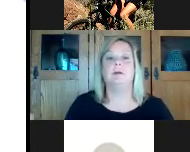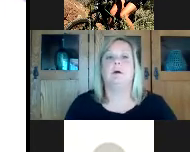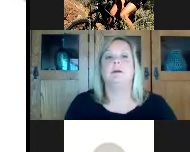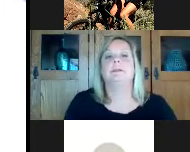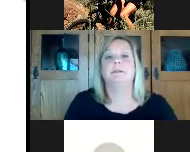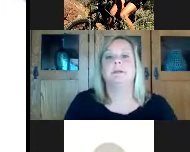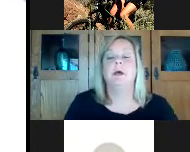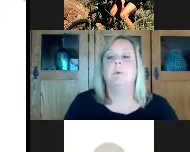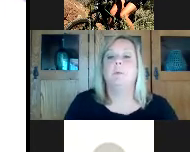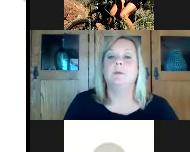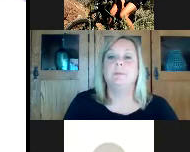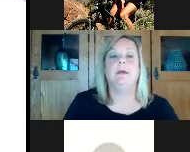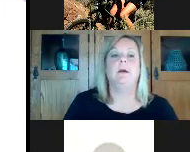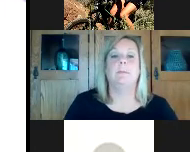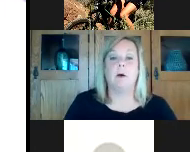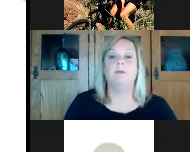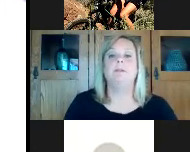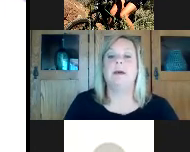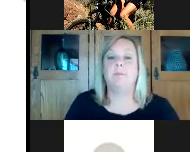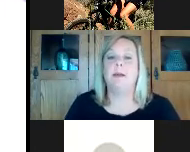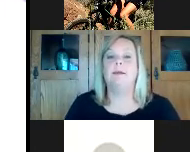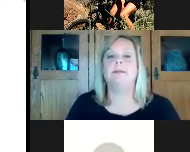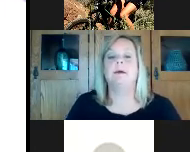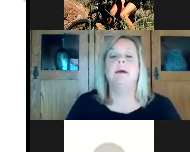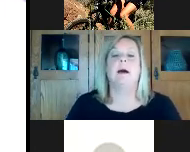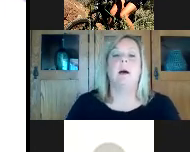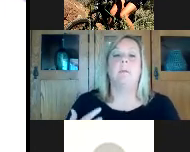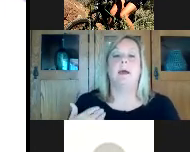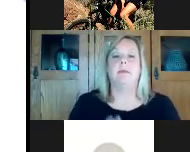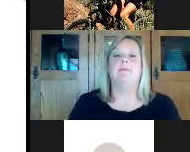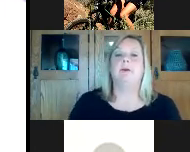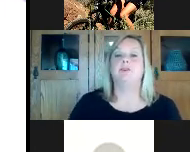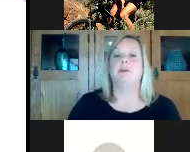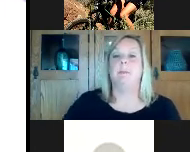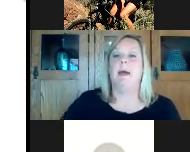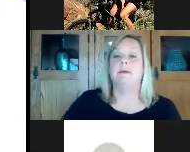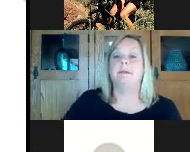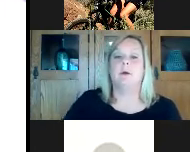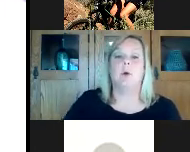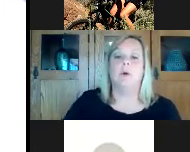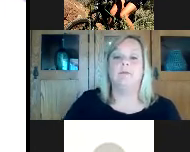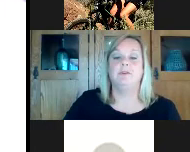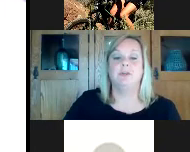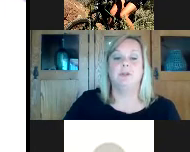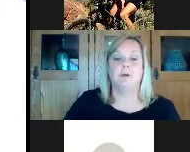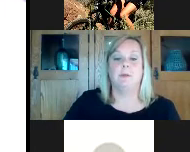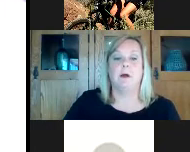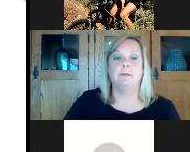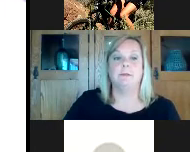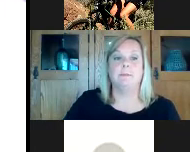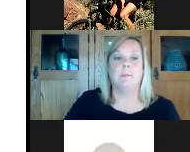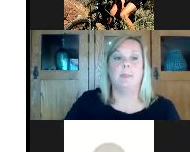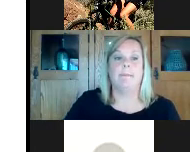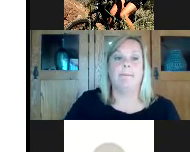and hearing losses when we're speaking about deaf blindness um and the functional impacts that go with the vision and